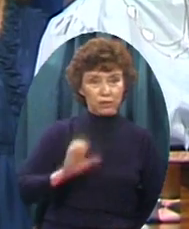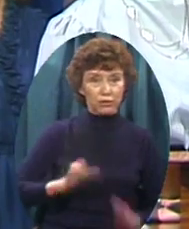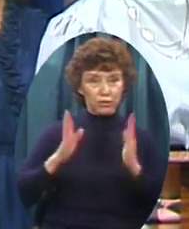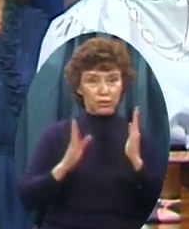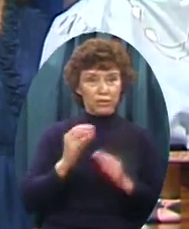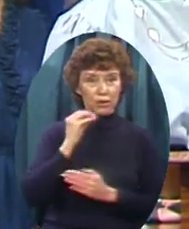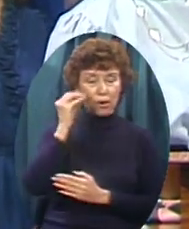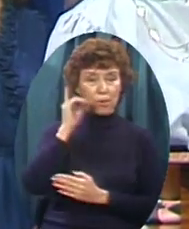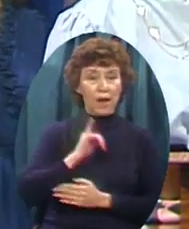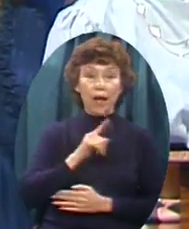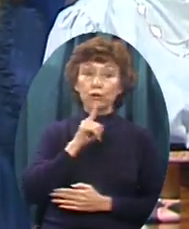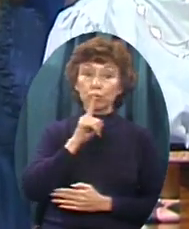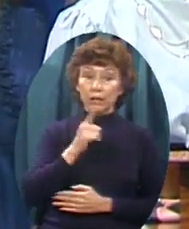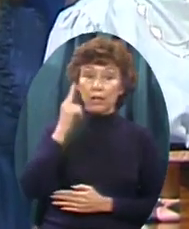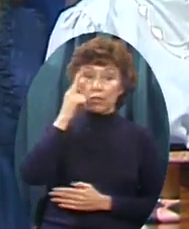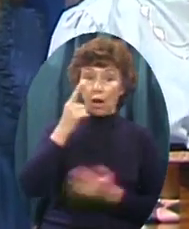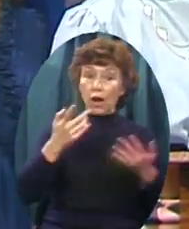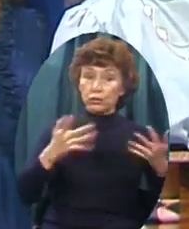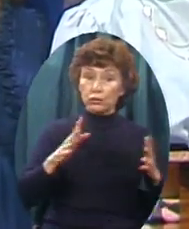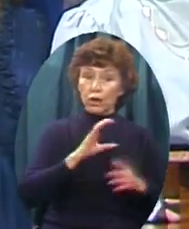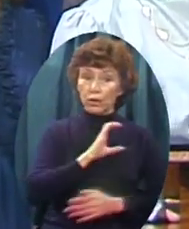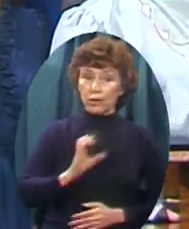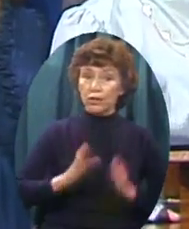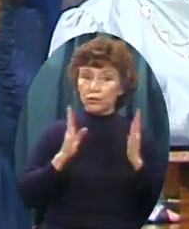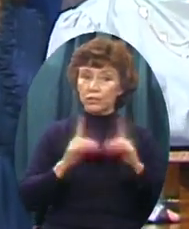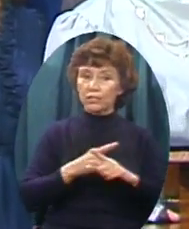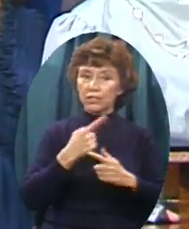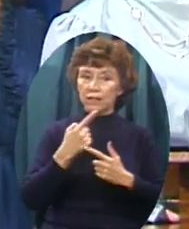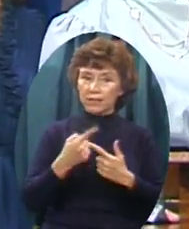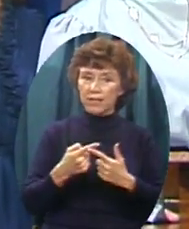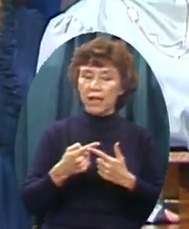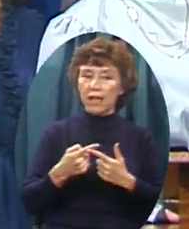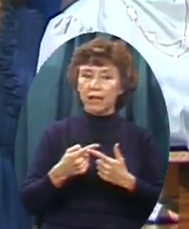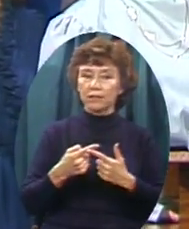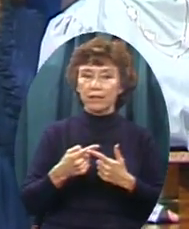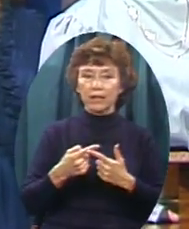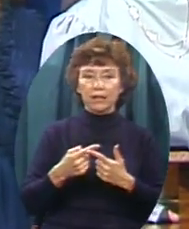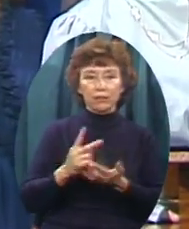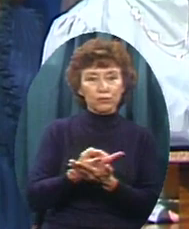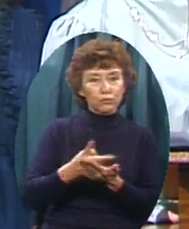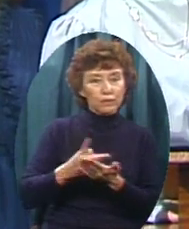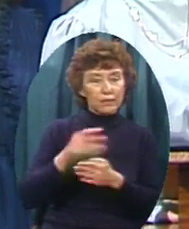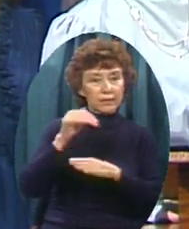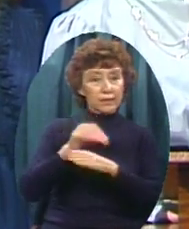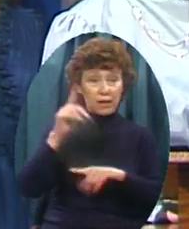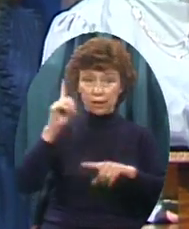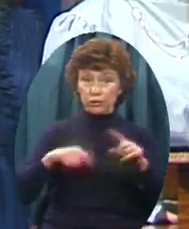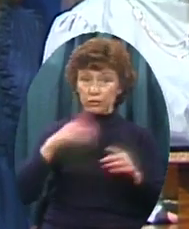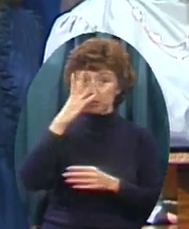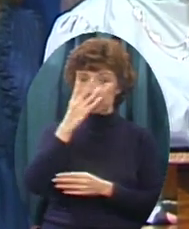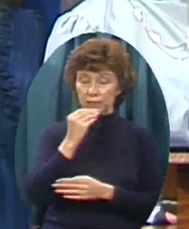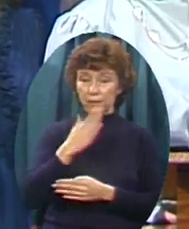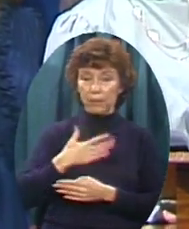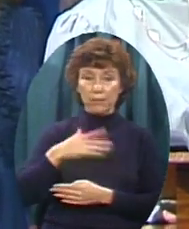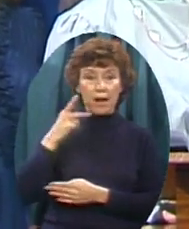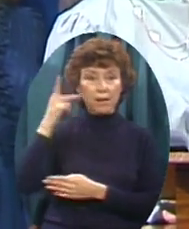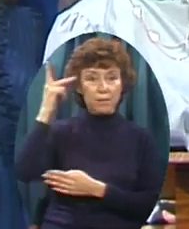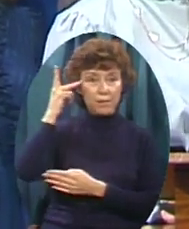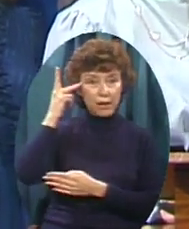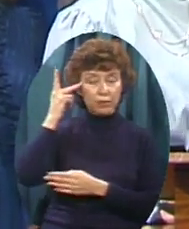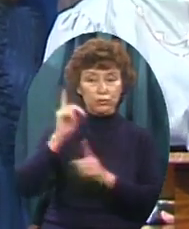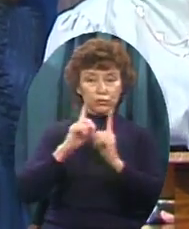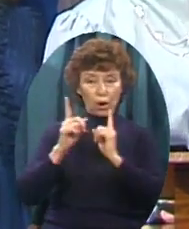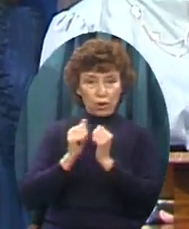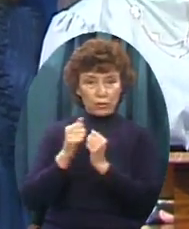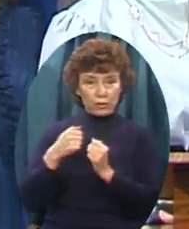really thought that I was a Christian And then night by night I was having trouble going to sleep And I remember my parents They would counsel me every night And